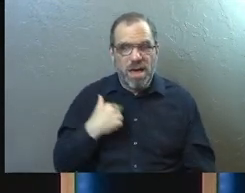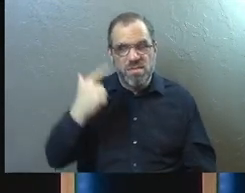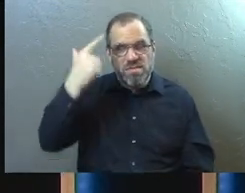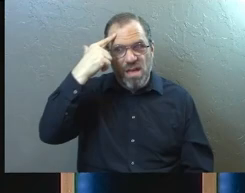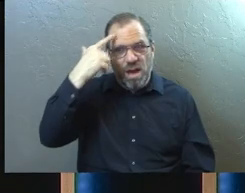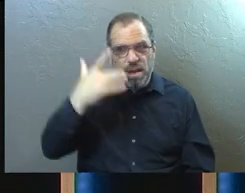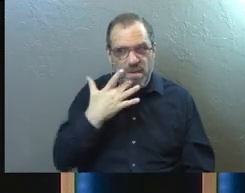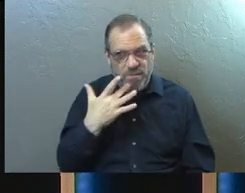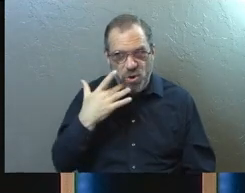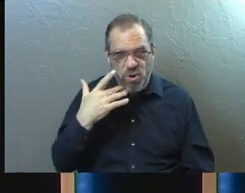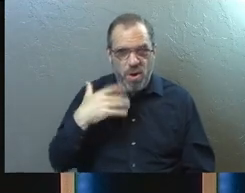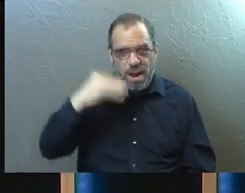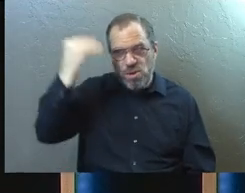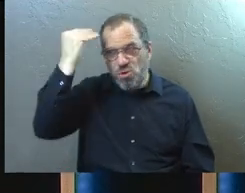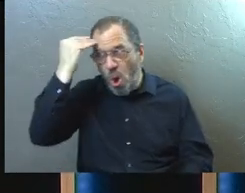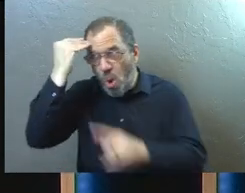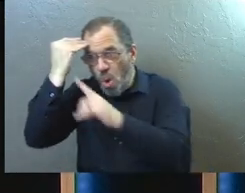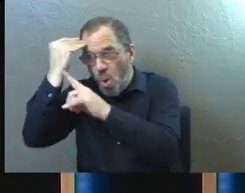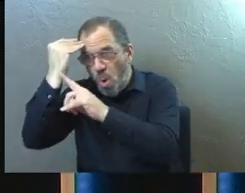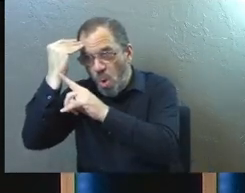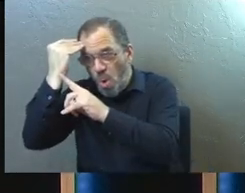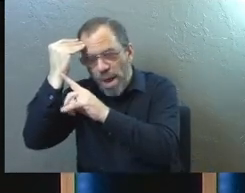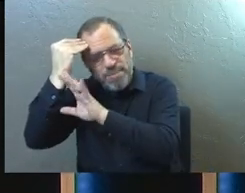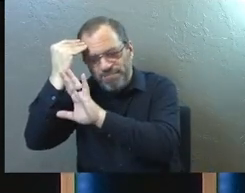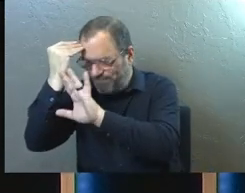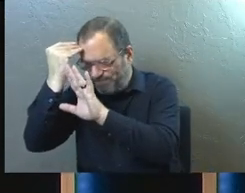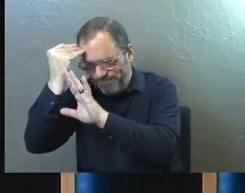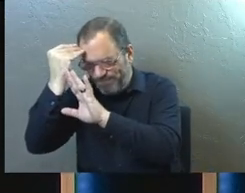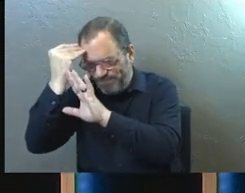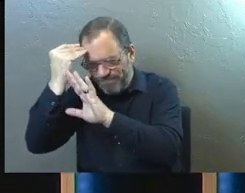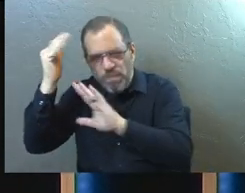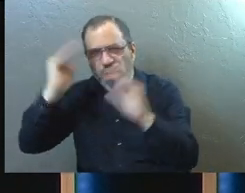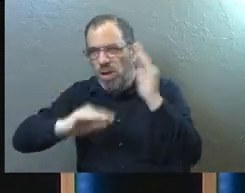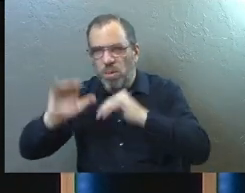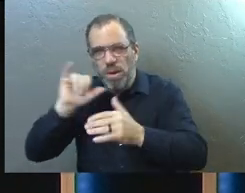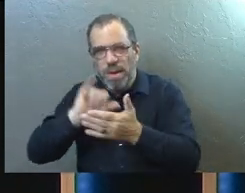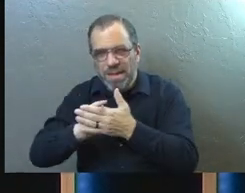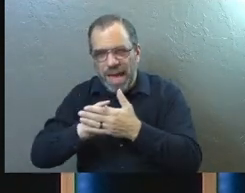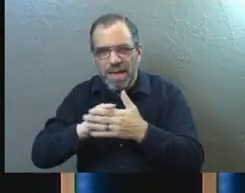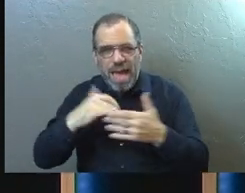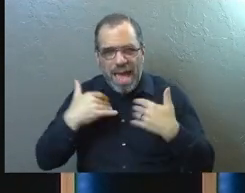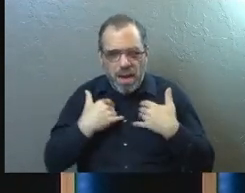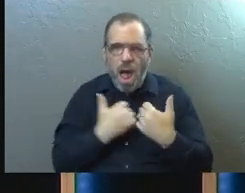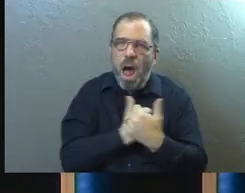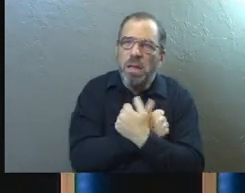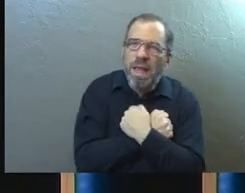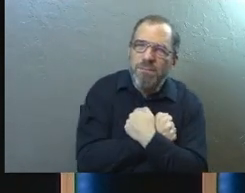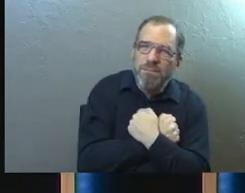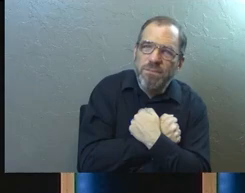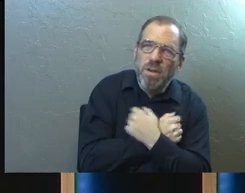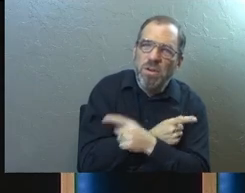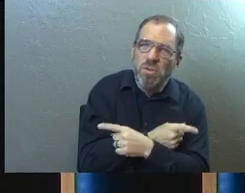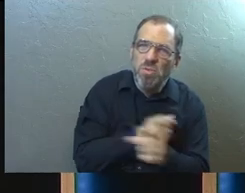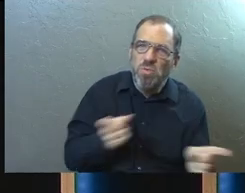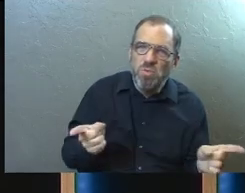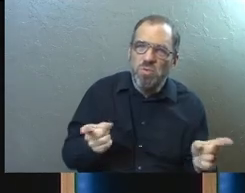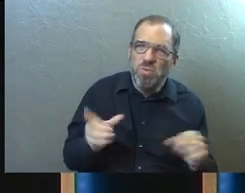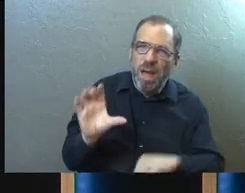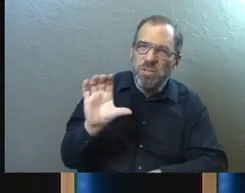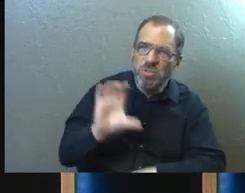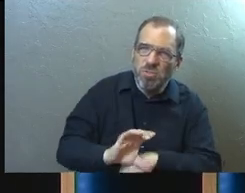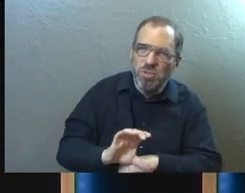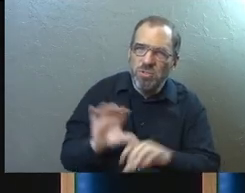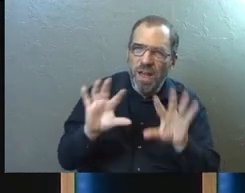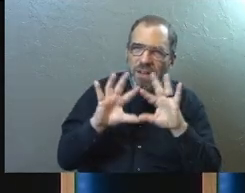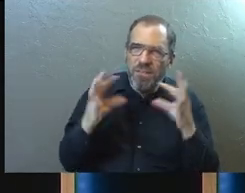this thought, I might have this opinion, I might know this thing, I will choose to just not worry about it and actually just love you as a